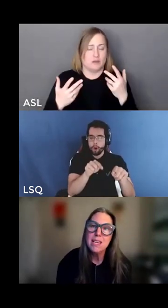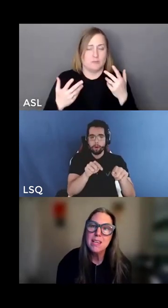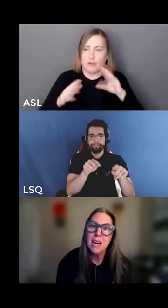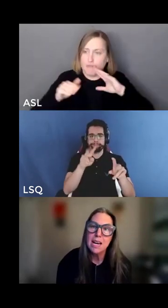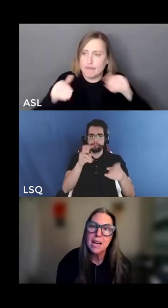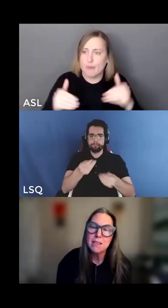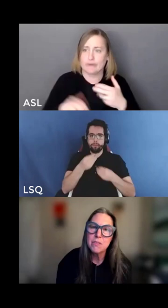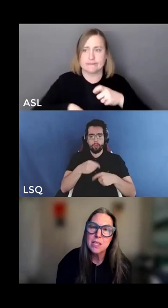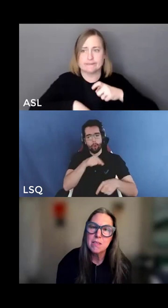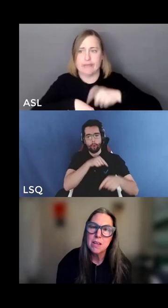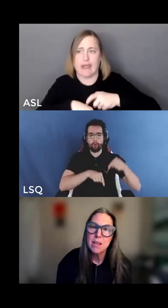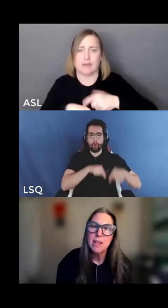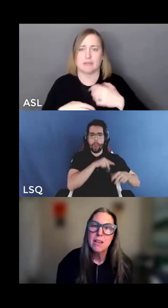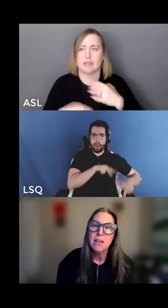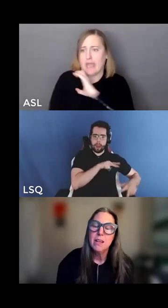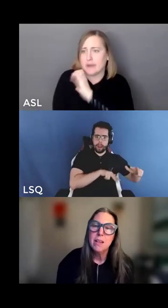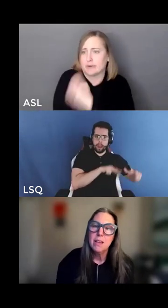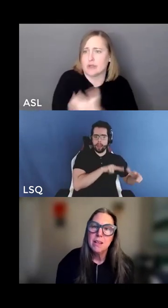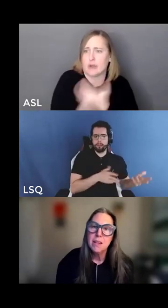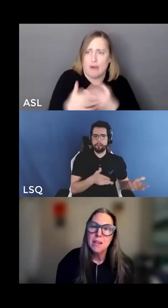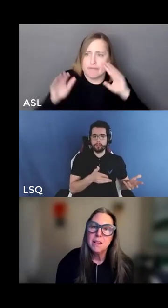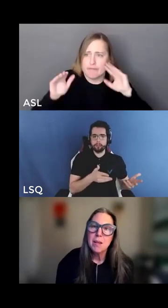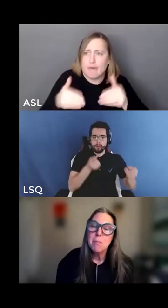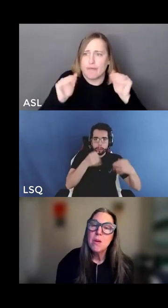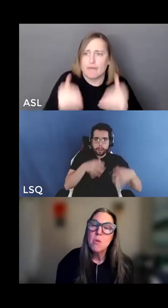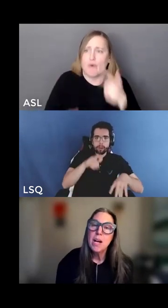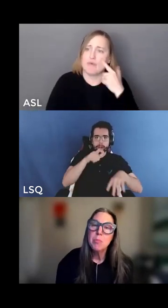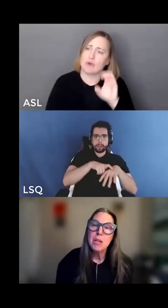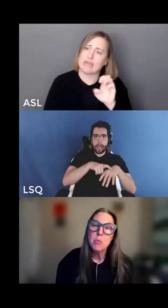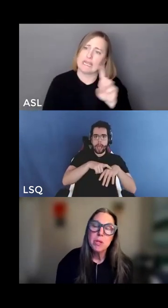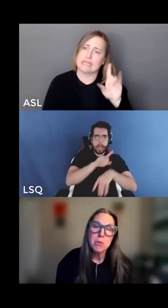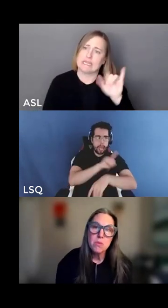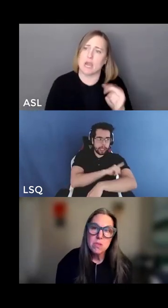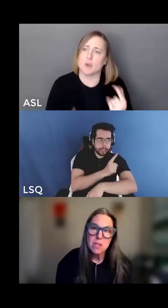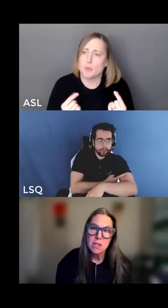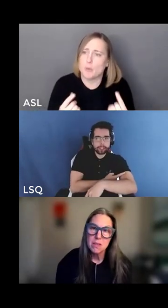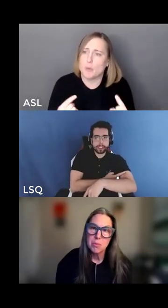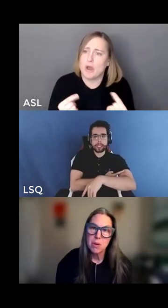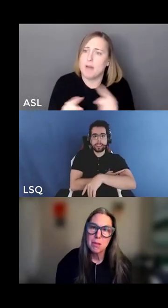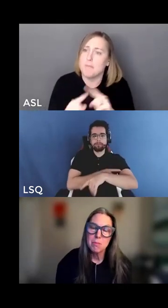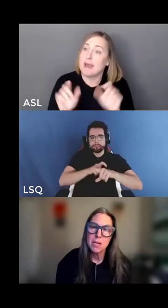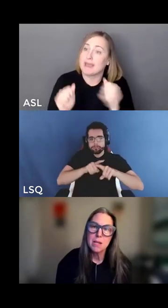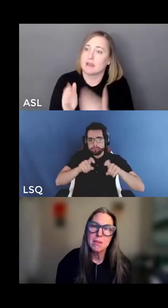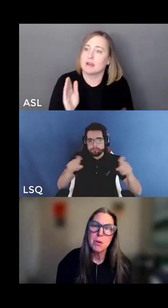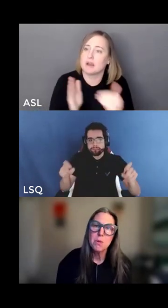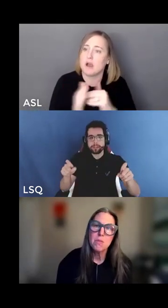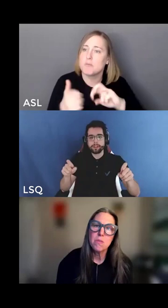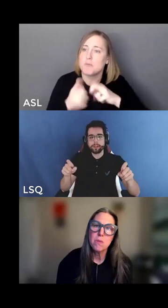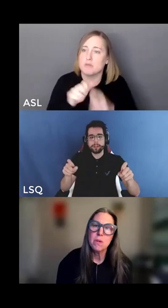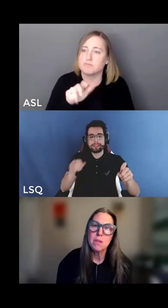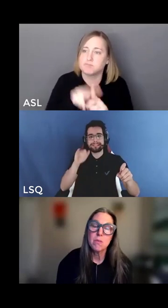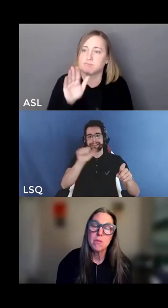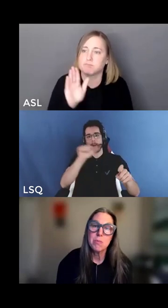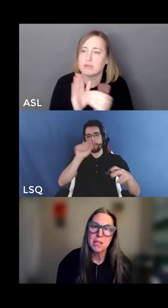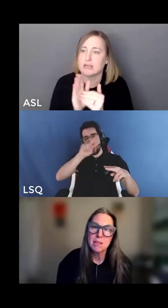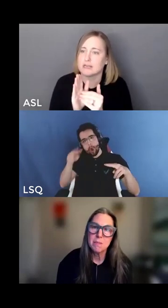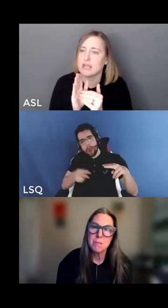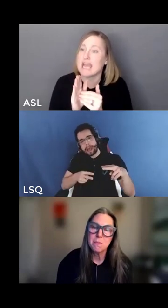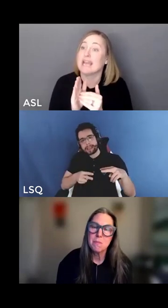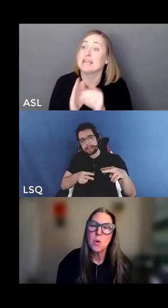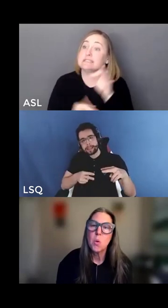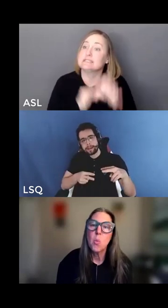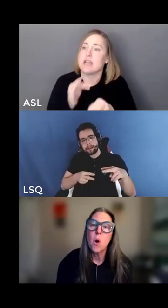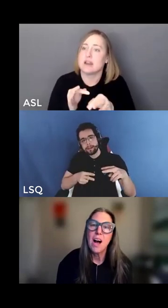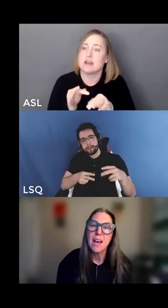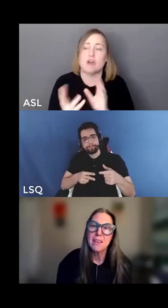into edi activities that may well be reproducing the problem as opposed to disrupting it